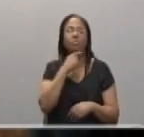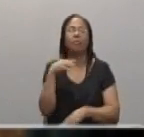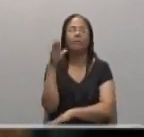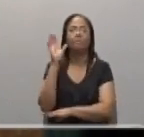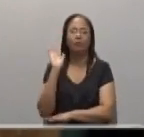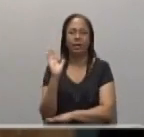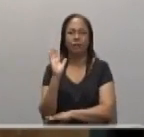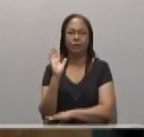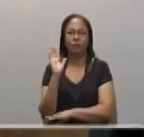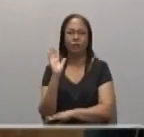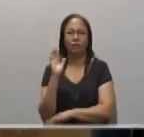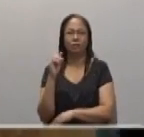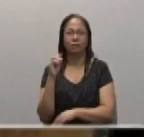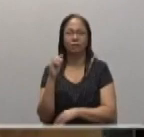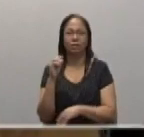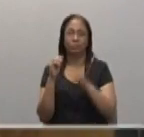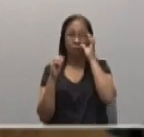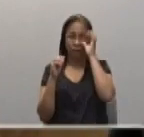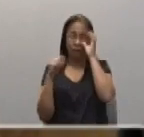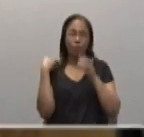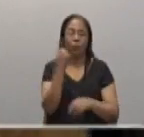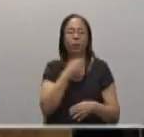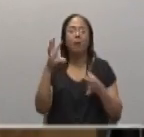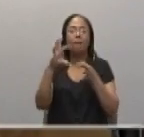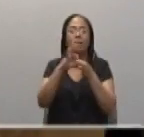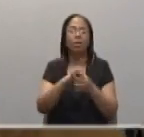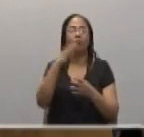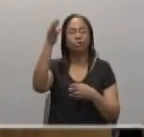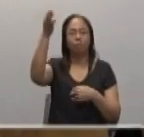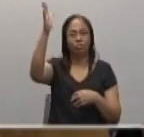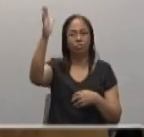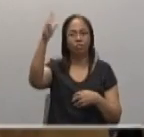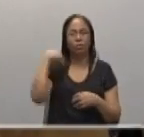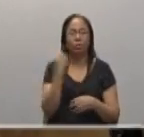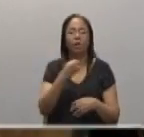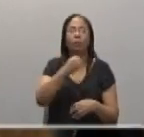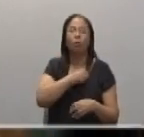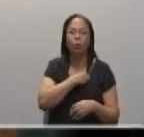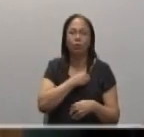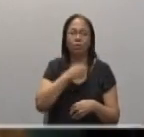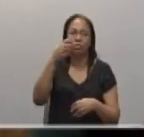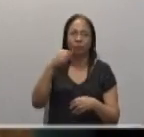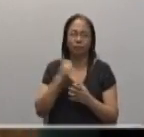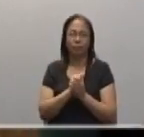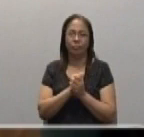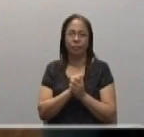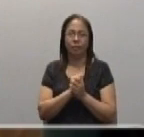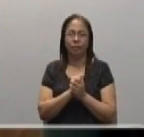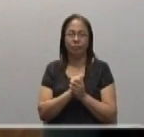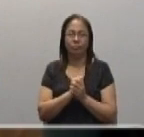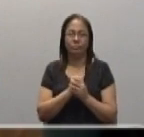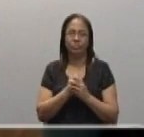God calls us to belong to Him forever, not for the shortest period of time, or according to our own